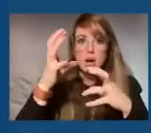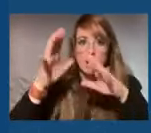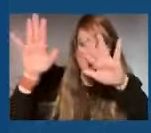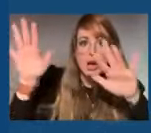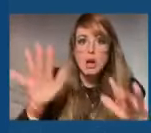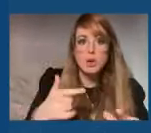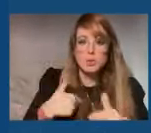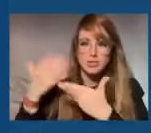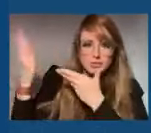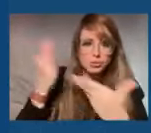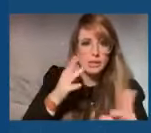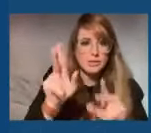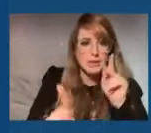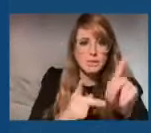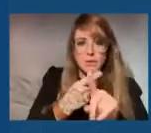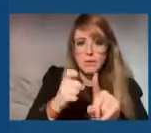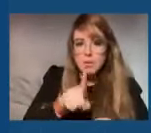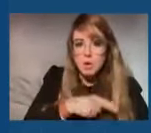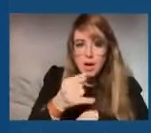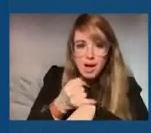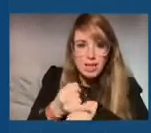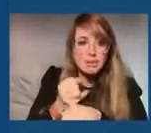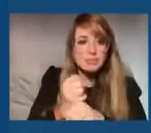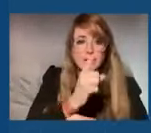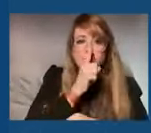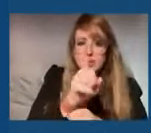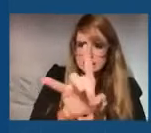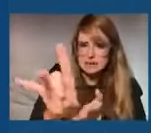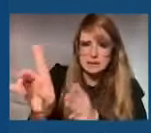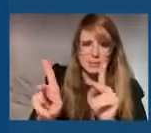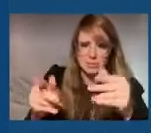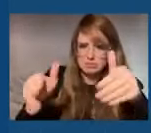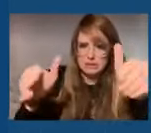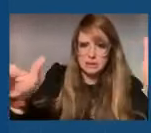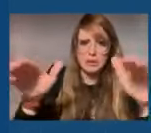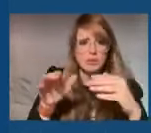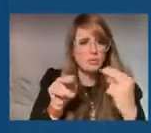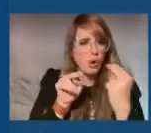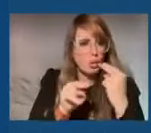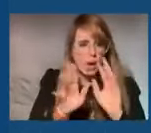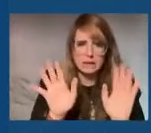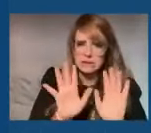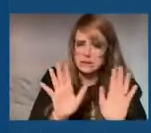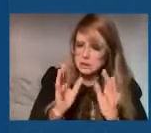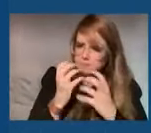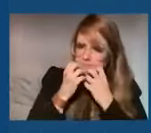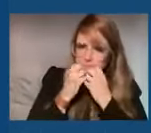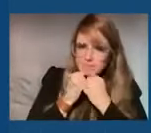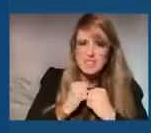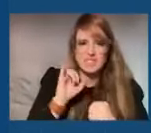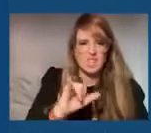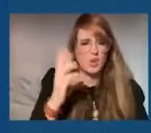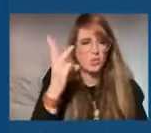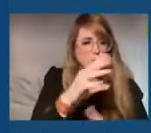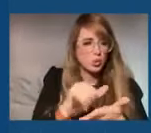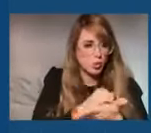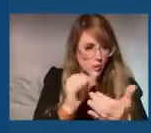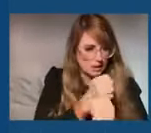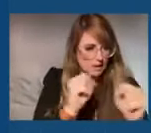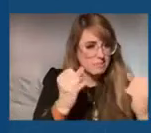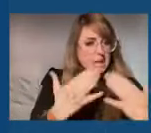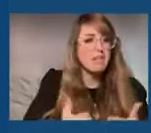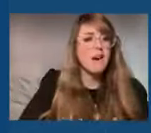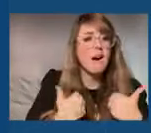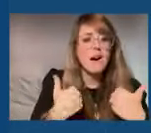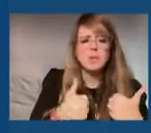And also coordinating the roads, keeping people off early. I think that's what saved lives in western New York, our decision, and some question at the moment. You know,